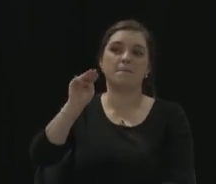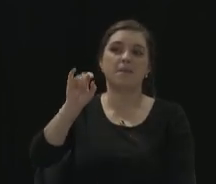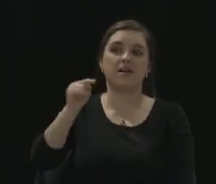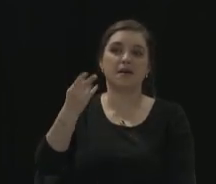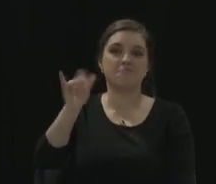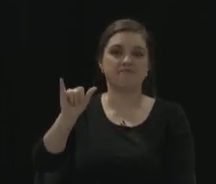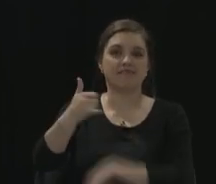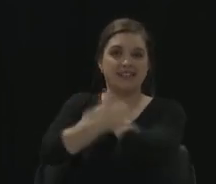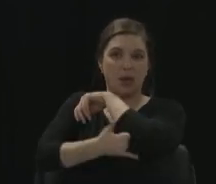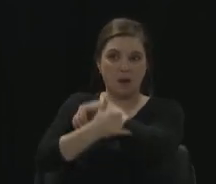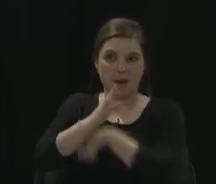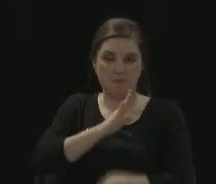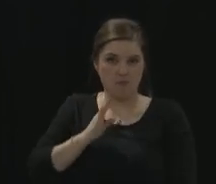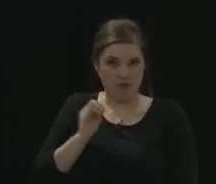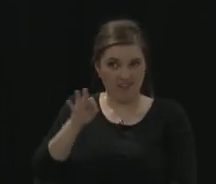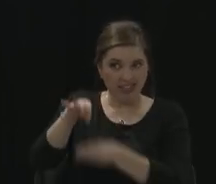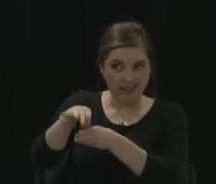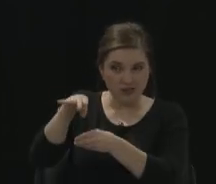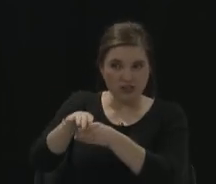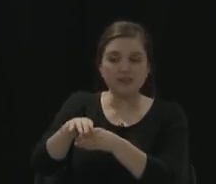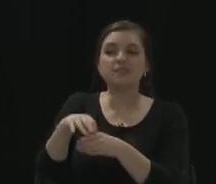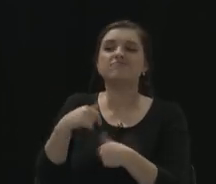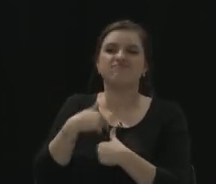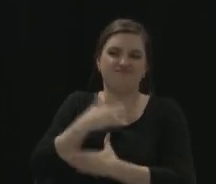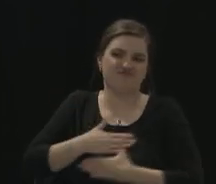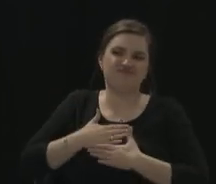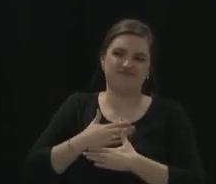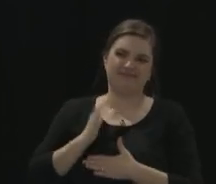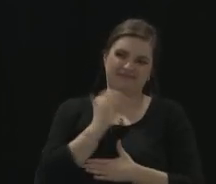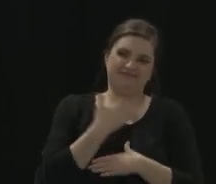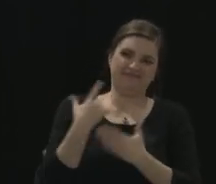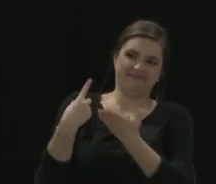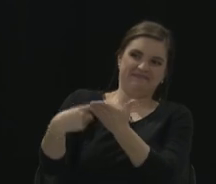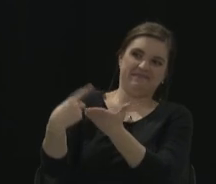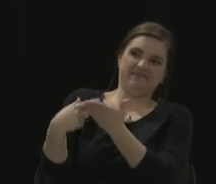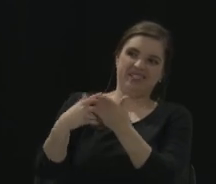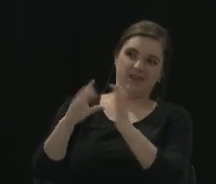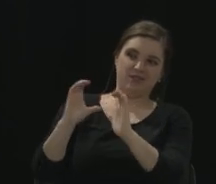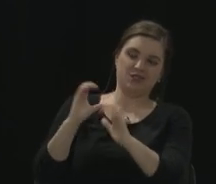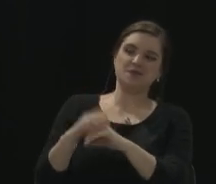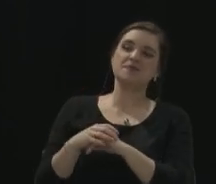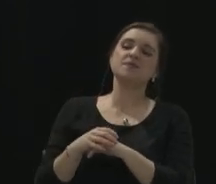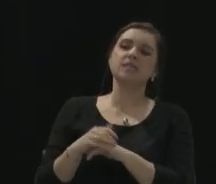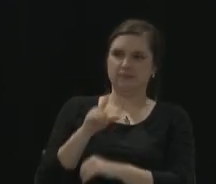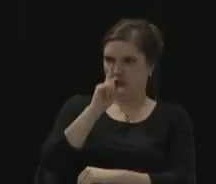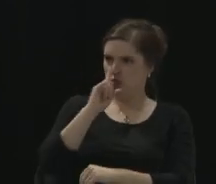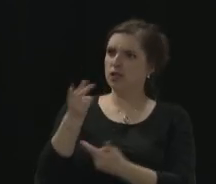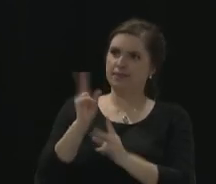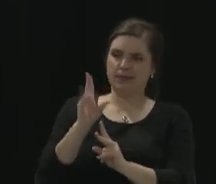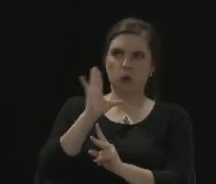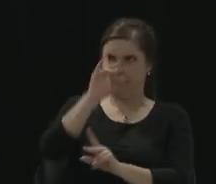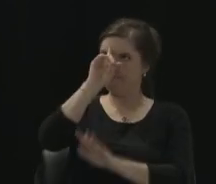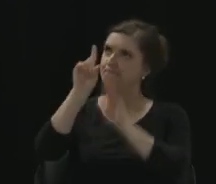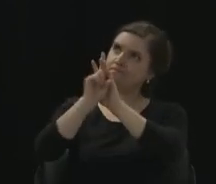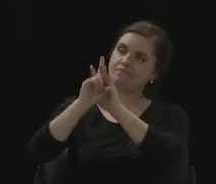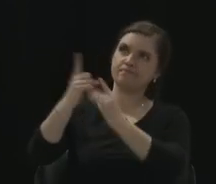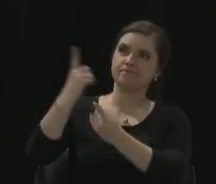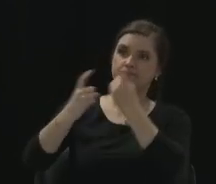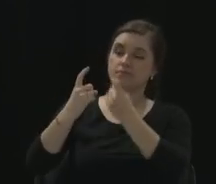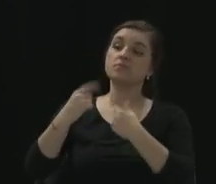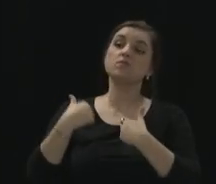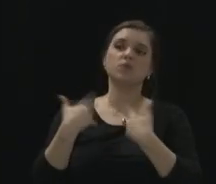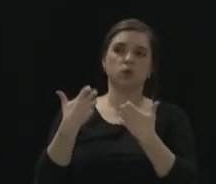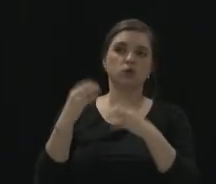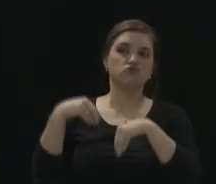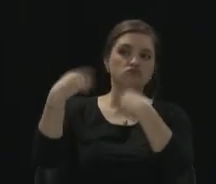I'm sure people are going to have questions. And so we're going to make sure that we've got some resources available, both through the League of Women Voters